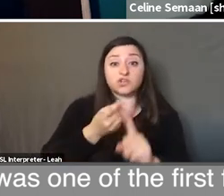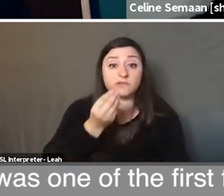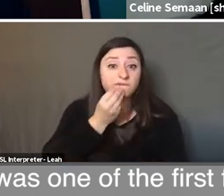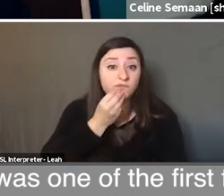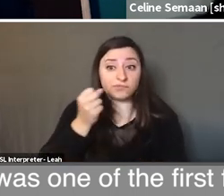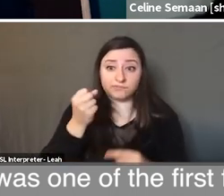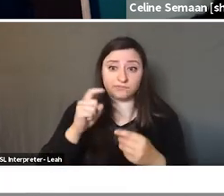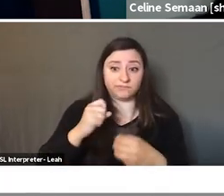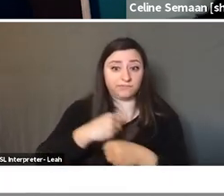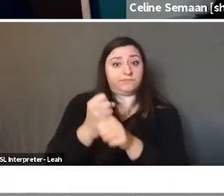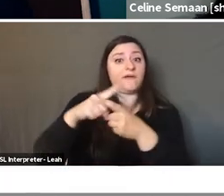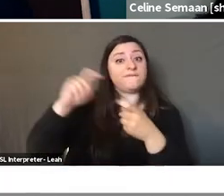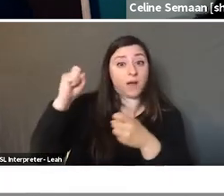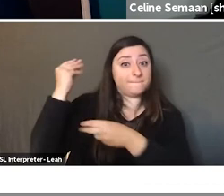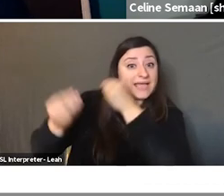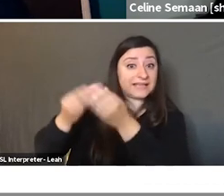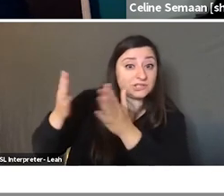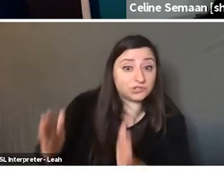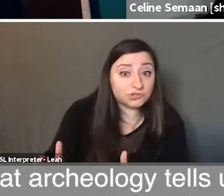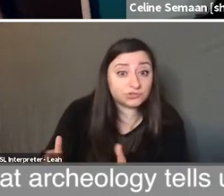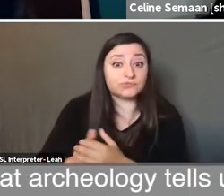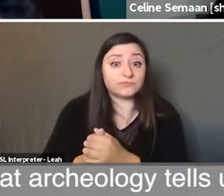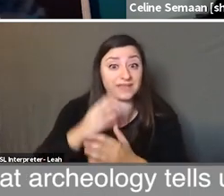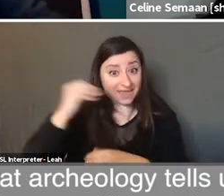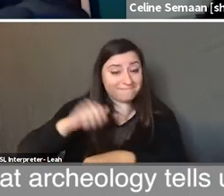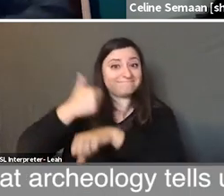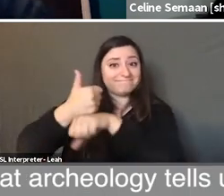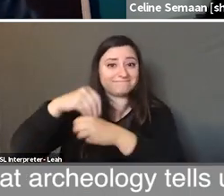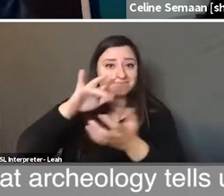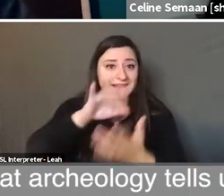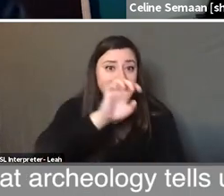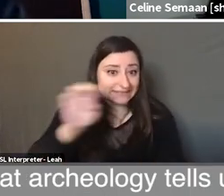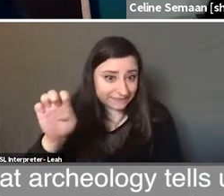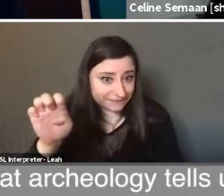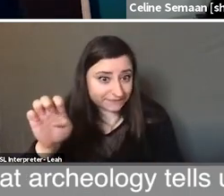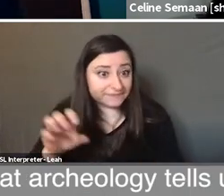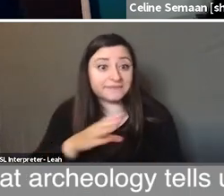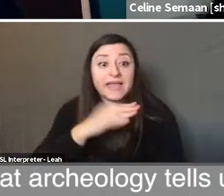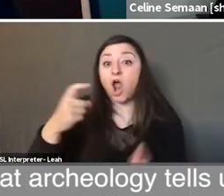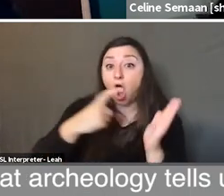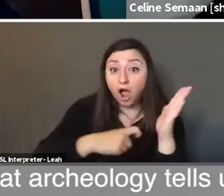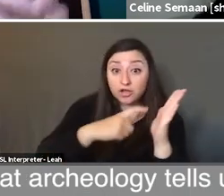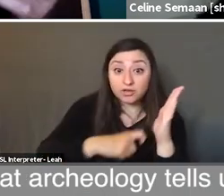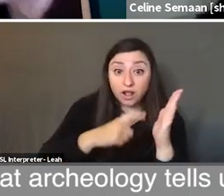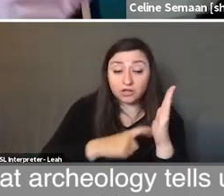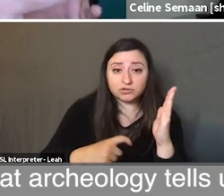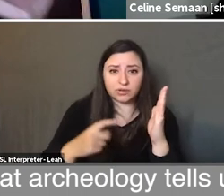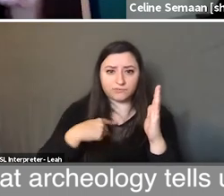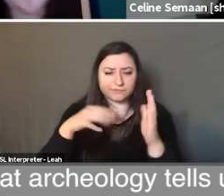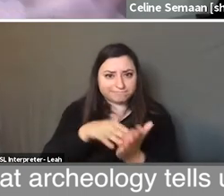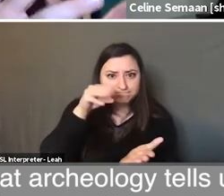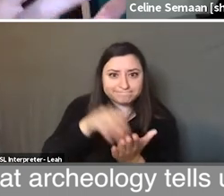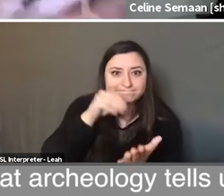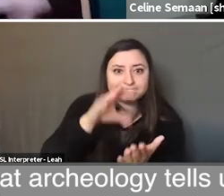by our ancestors and it was elaborated in the Middle East. and what archaeology tells us, that the ovens